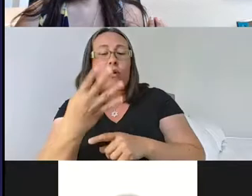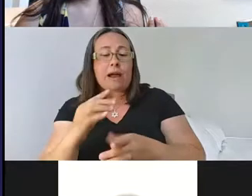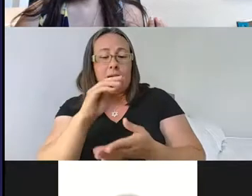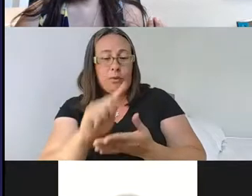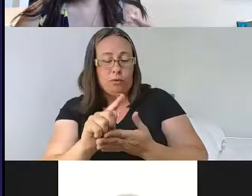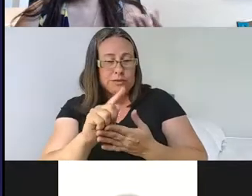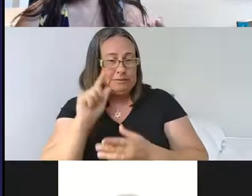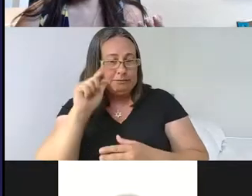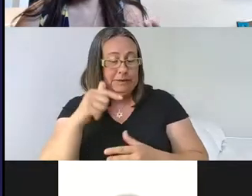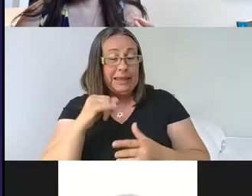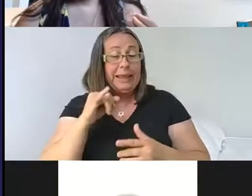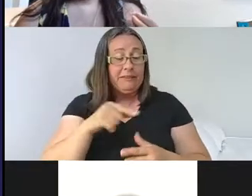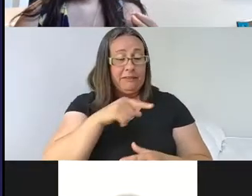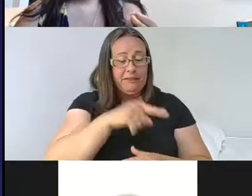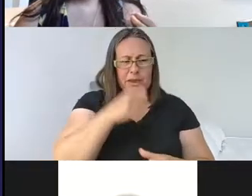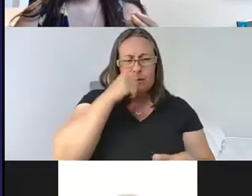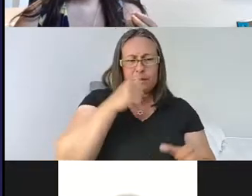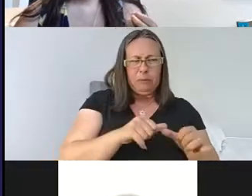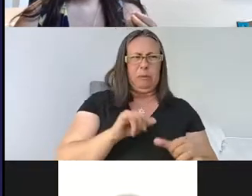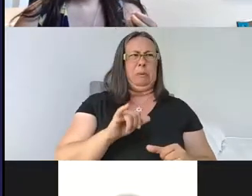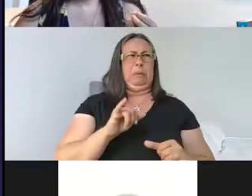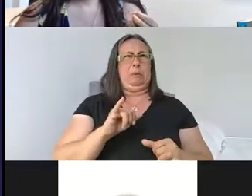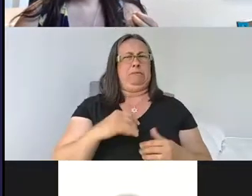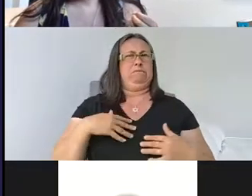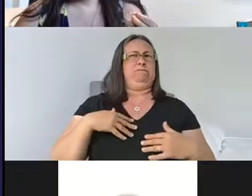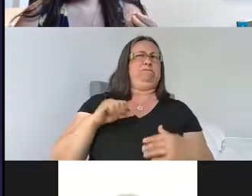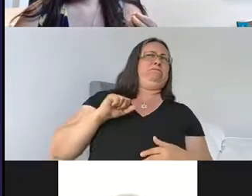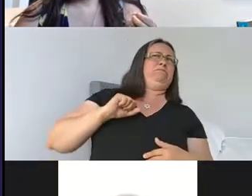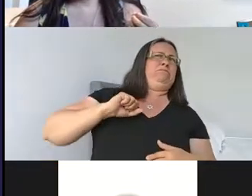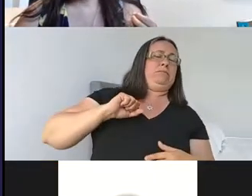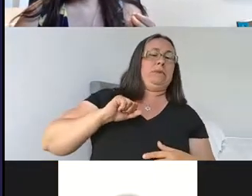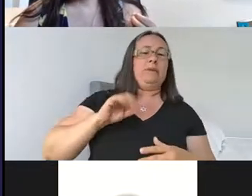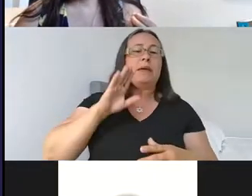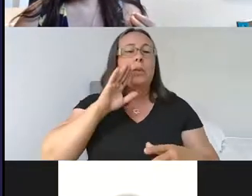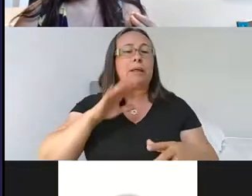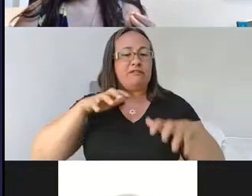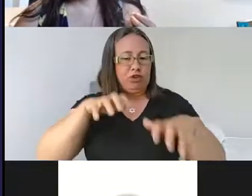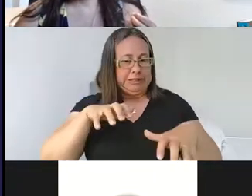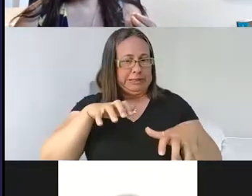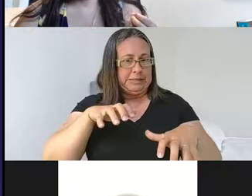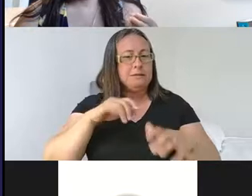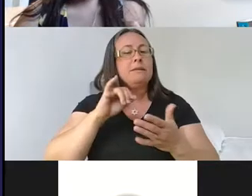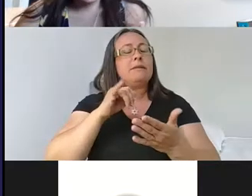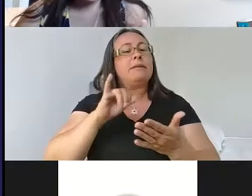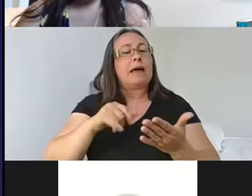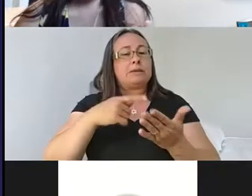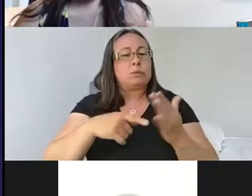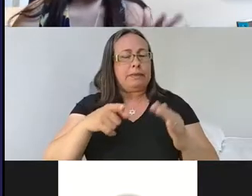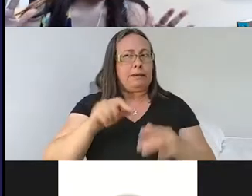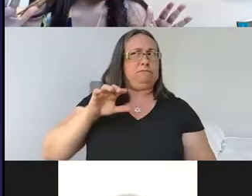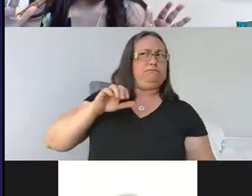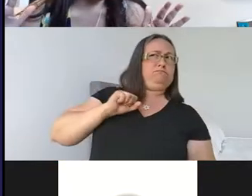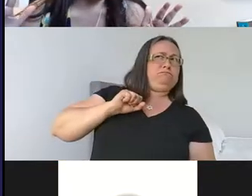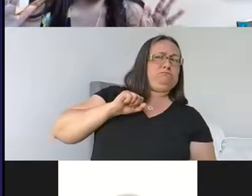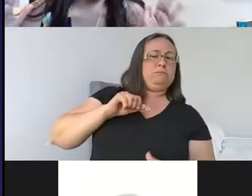been aversive, um, they'll freeze. And that's what we see in our sham animals. So if they get into this, they really